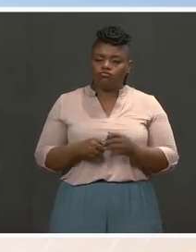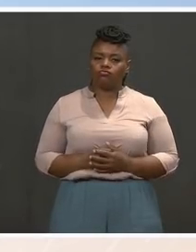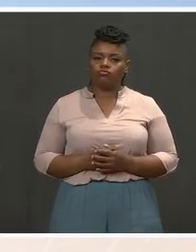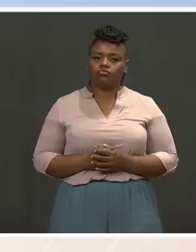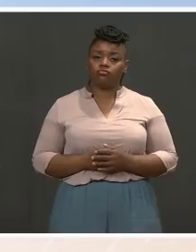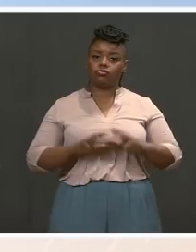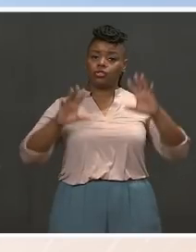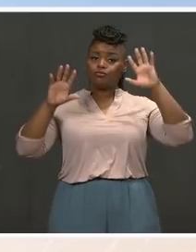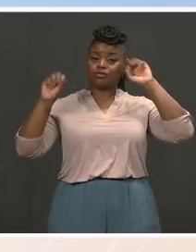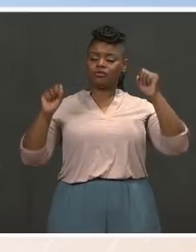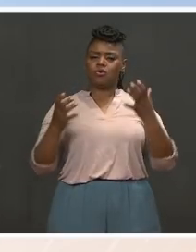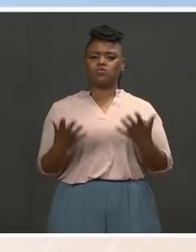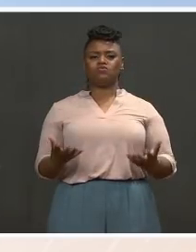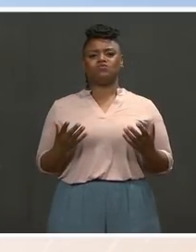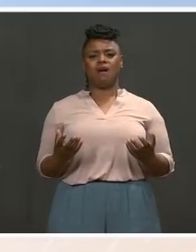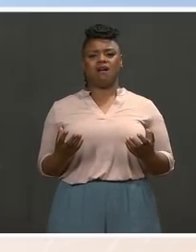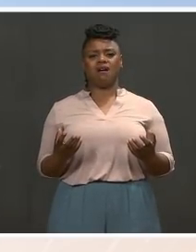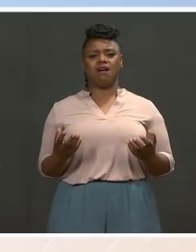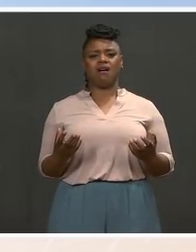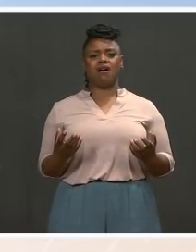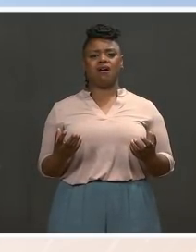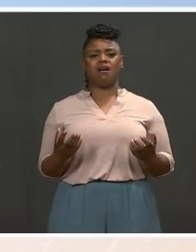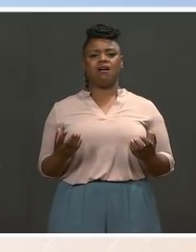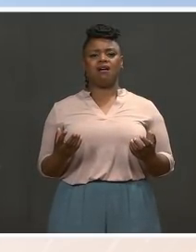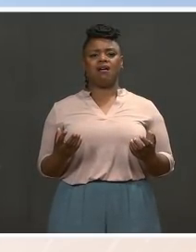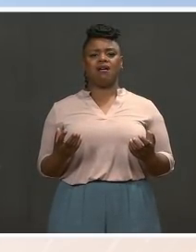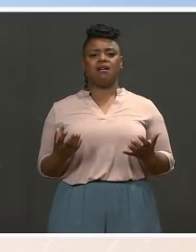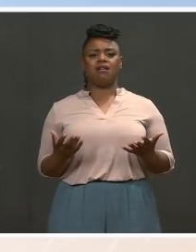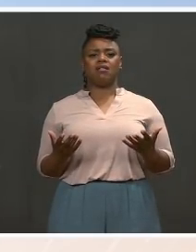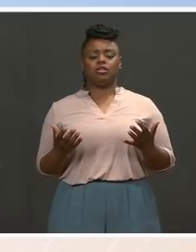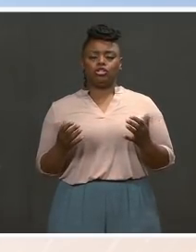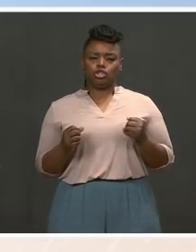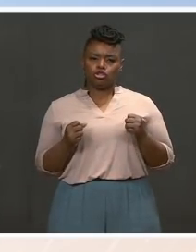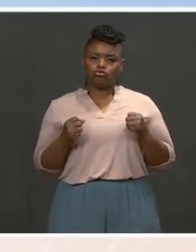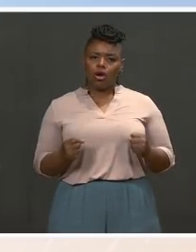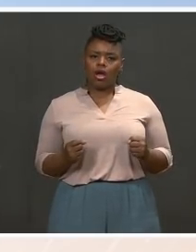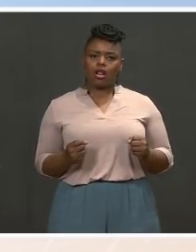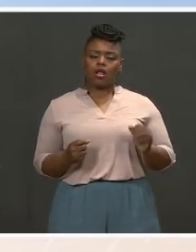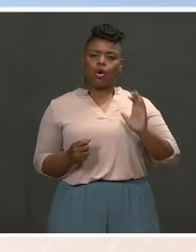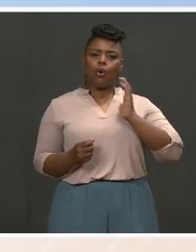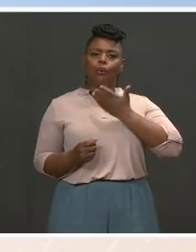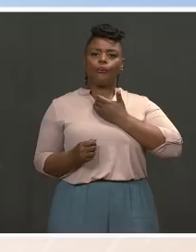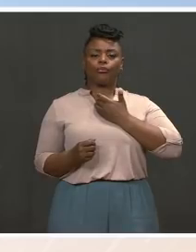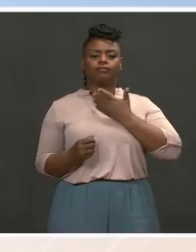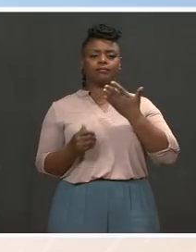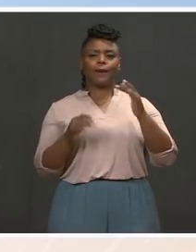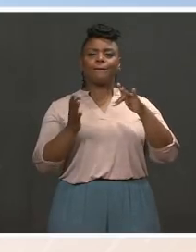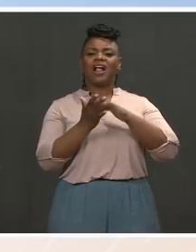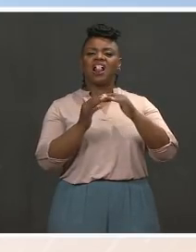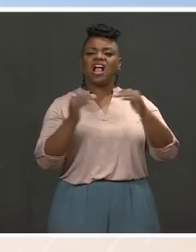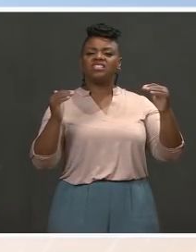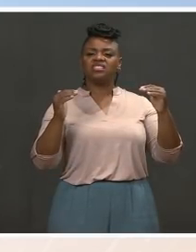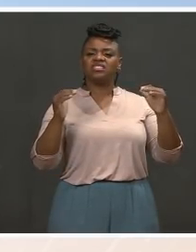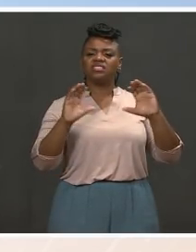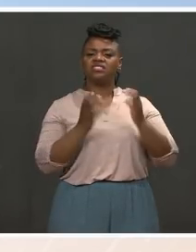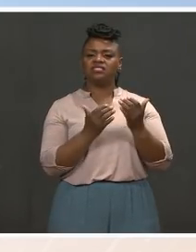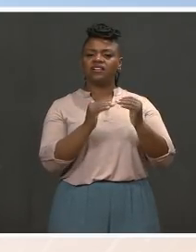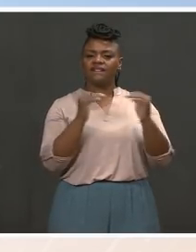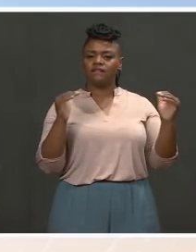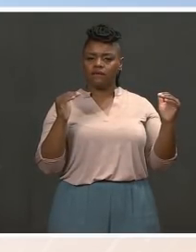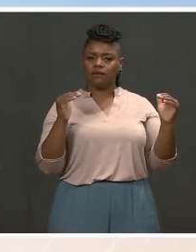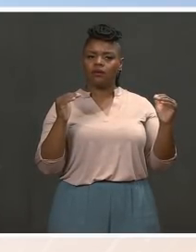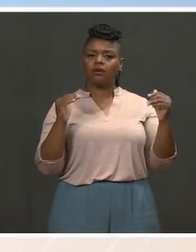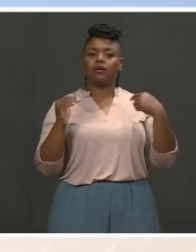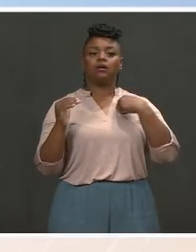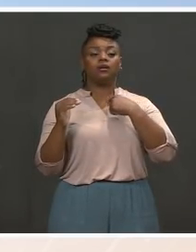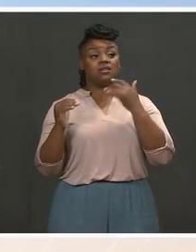on how we can deepen, strengthen, broaden the middle class. It's why we're so focused on equal payday, because we know that women are a key part of, you know, make up the workers